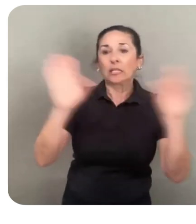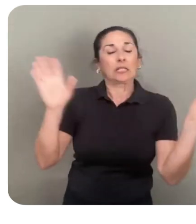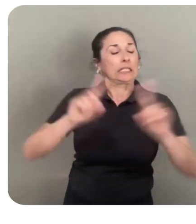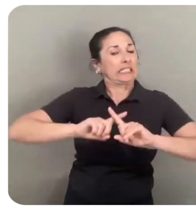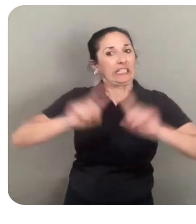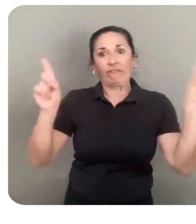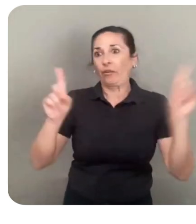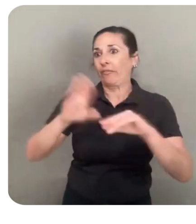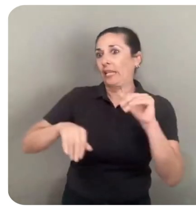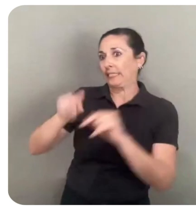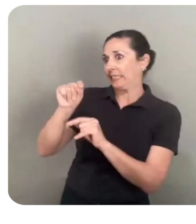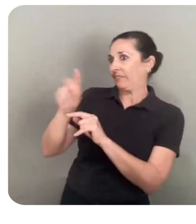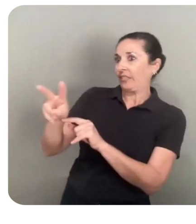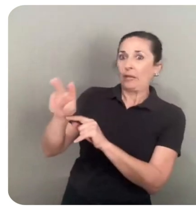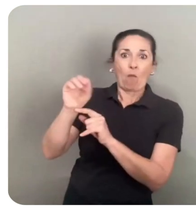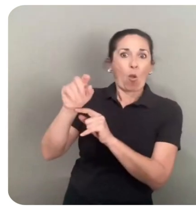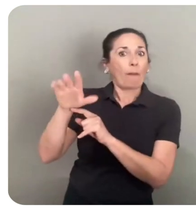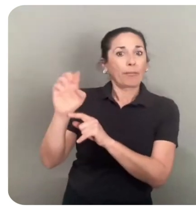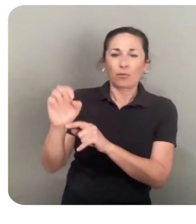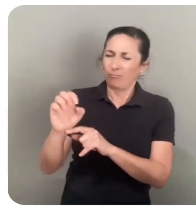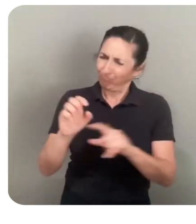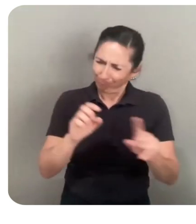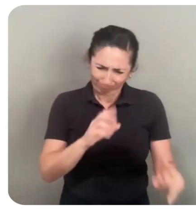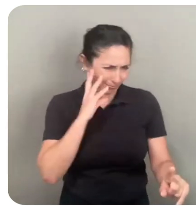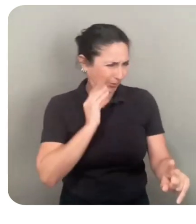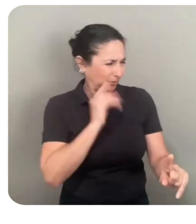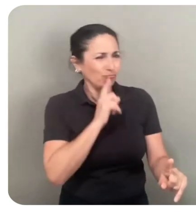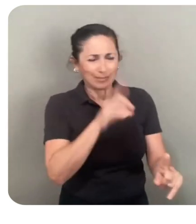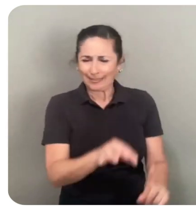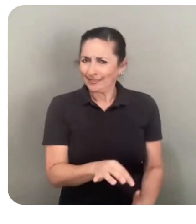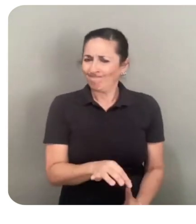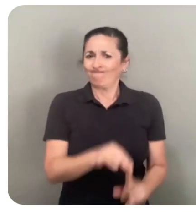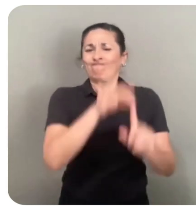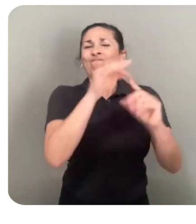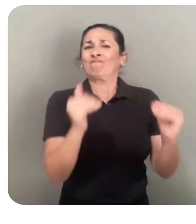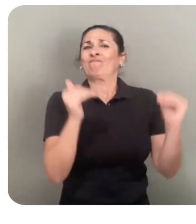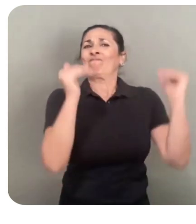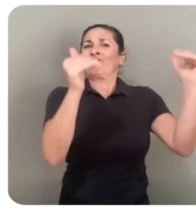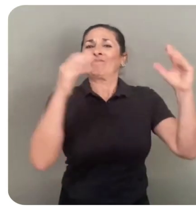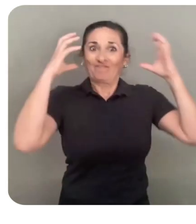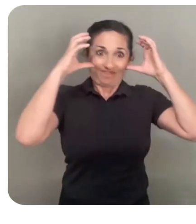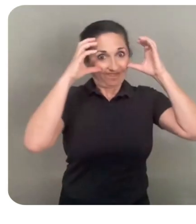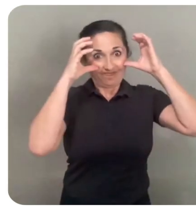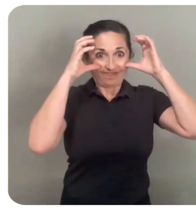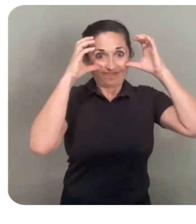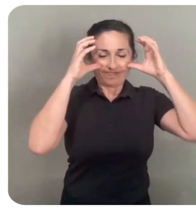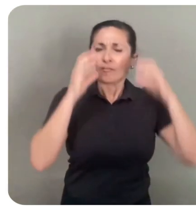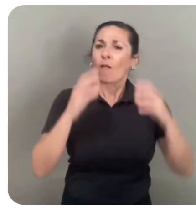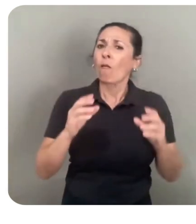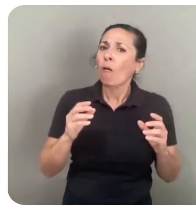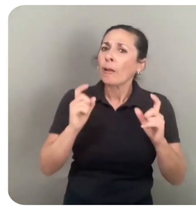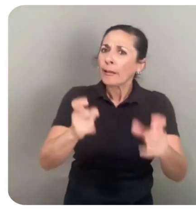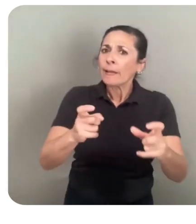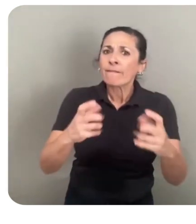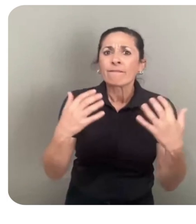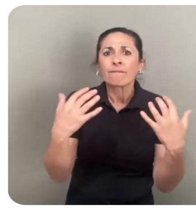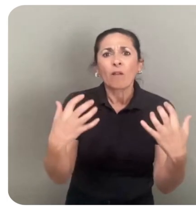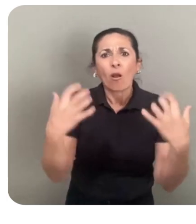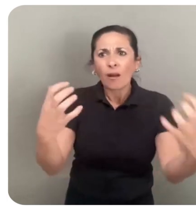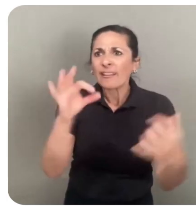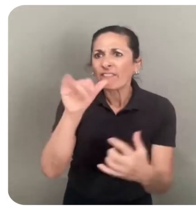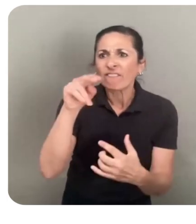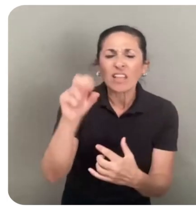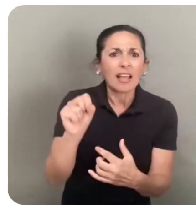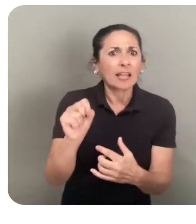or mobile, and experiences can be uniquely elevated in a headset. These apps can offer fans exclusive access to